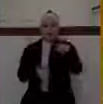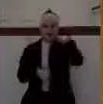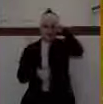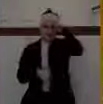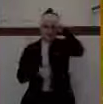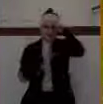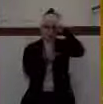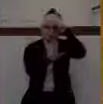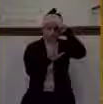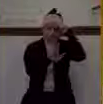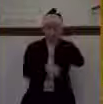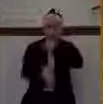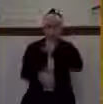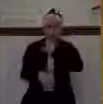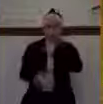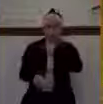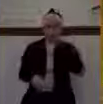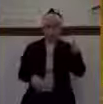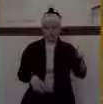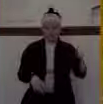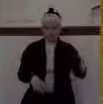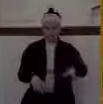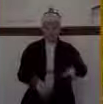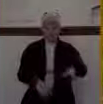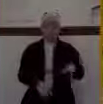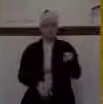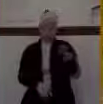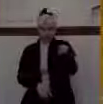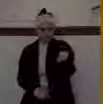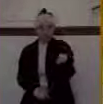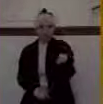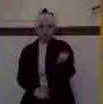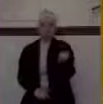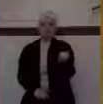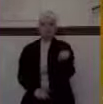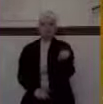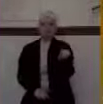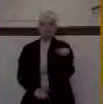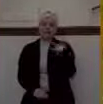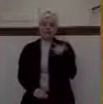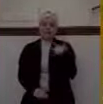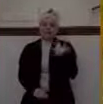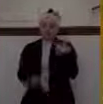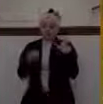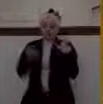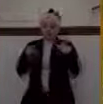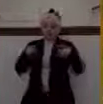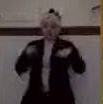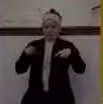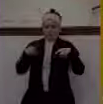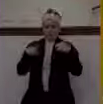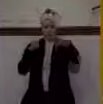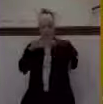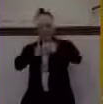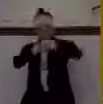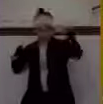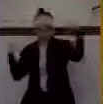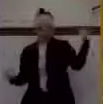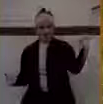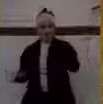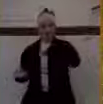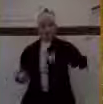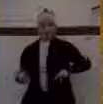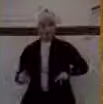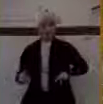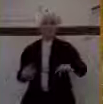take advantage of the weakened condition of Judah and Israel. Since this was a divided kingdom, this was a great chance to